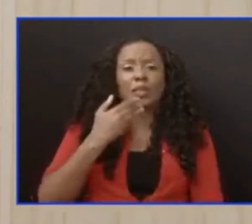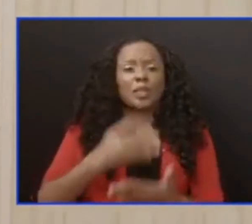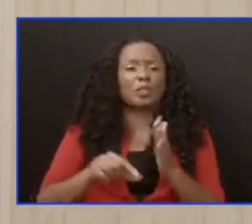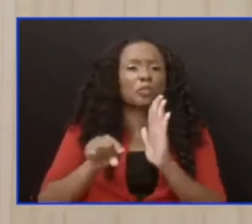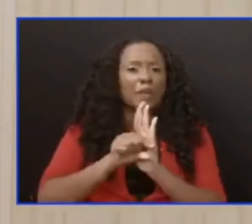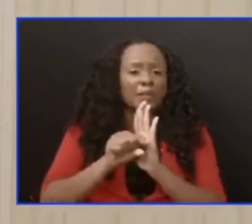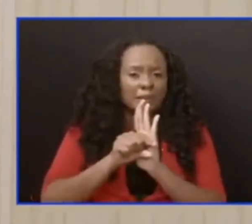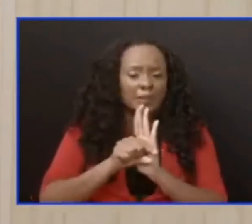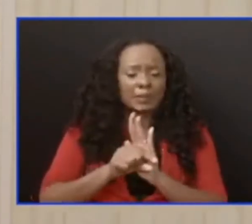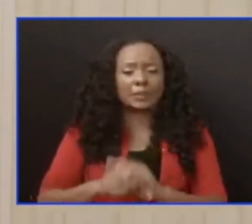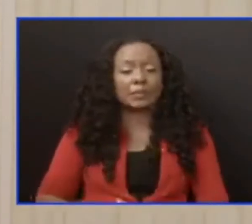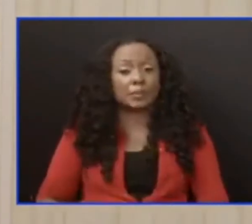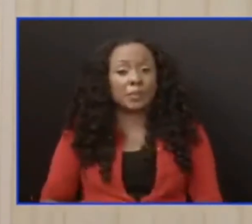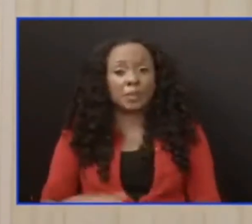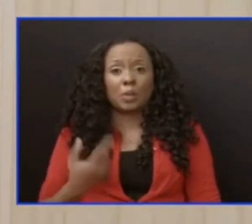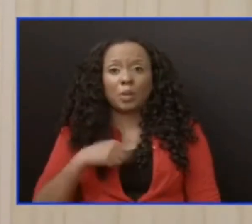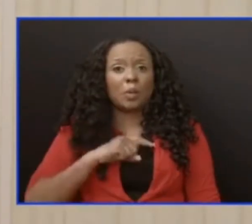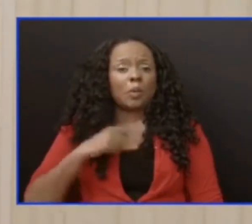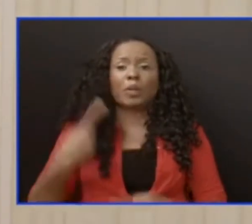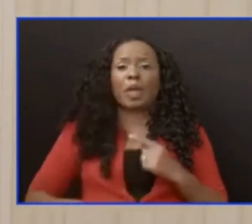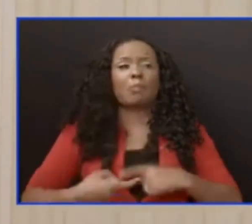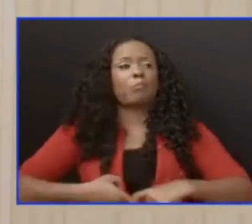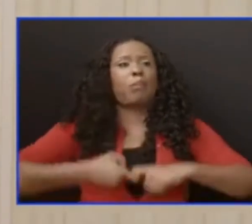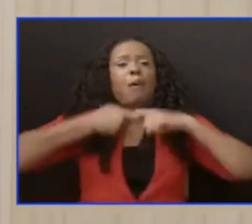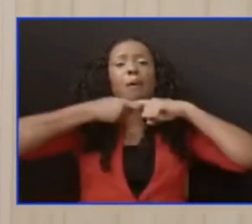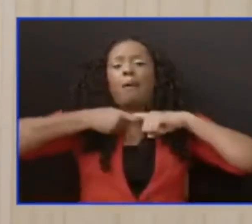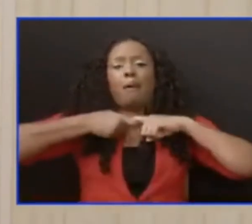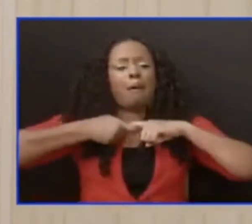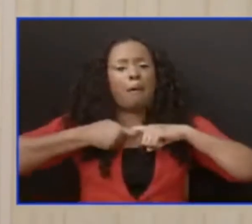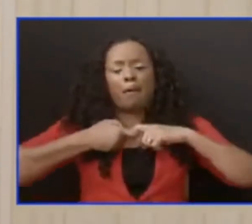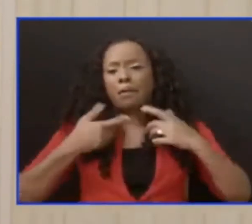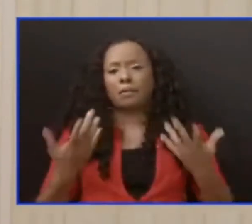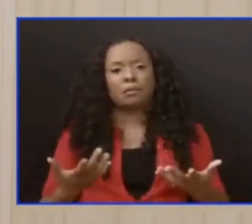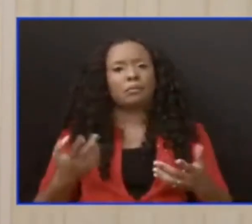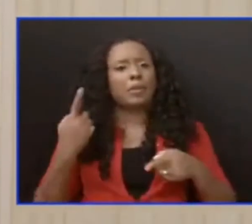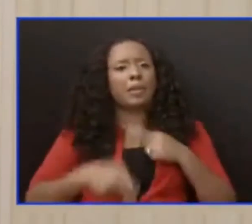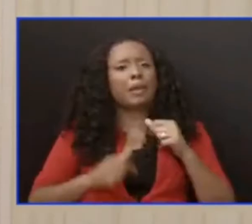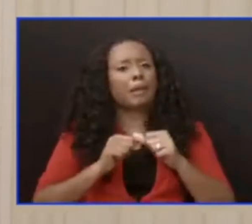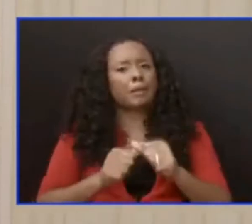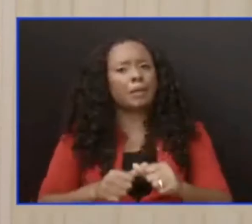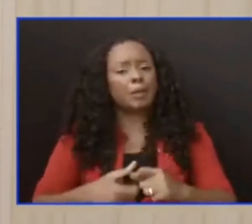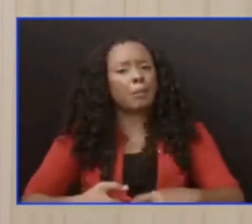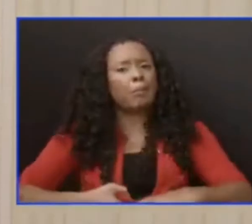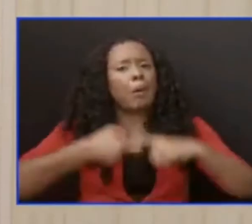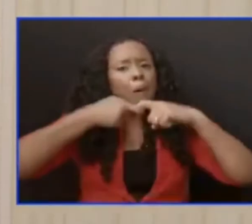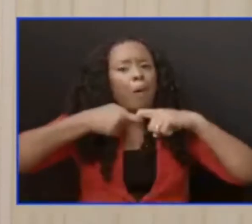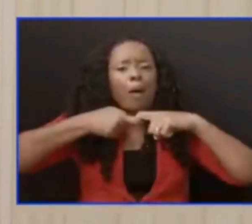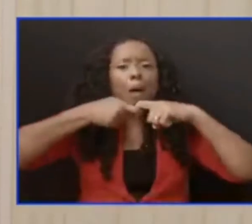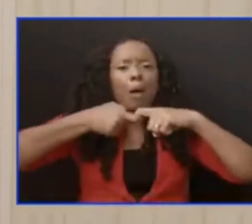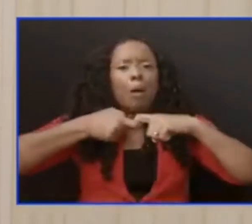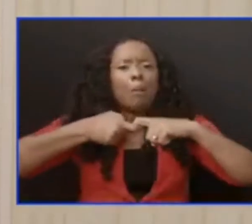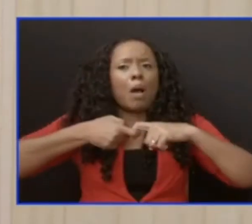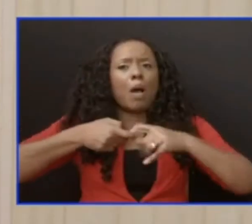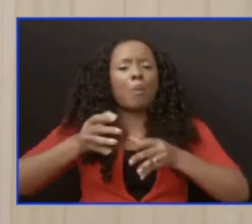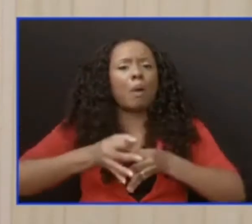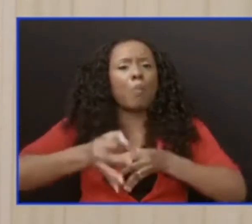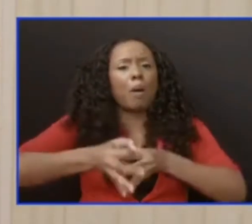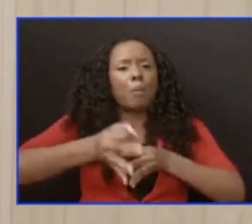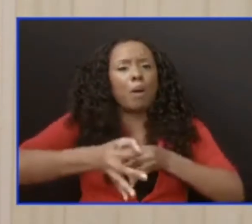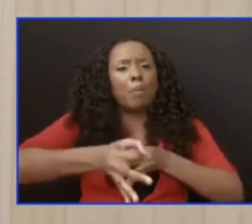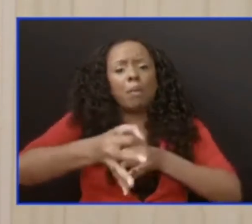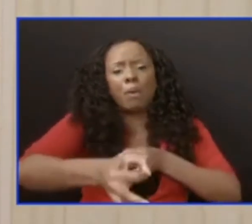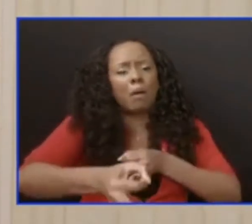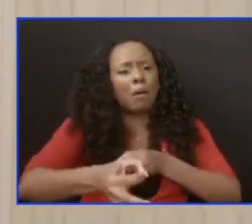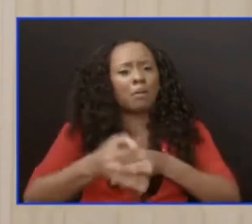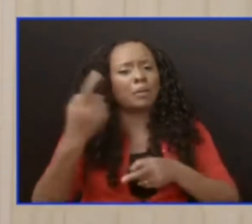any longer than the years they have already lost in learning gains through no fault of their own or ours?